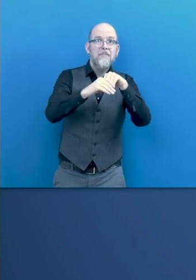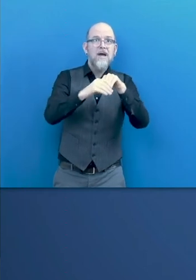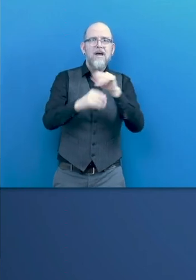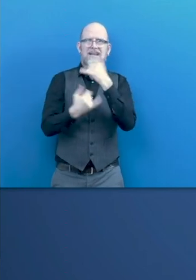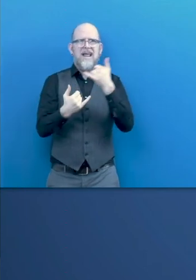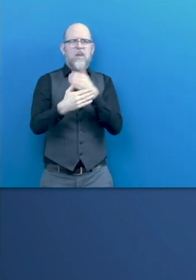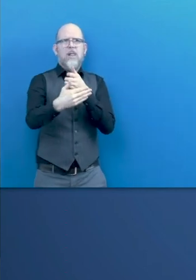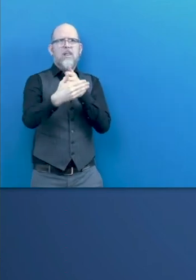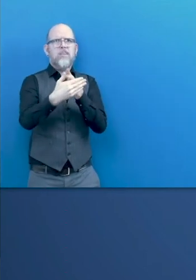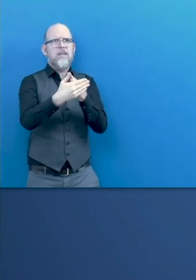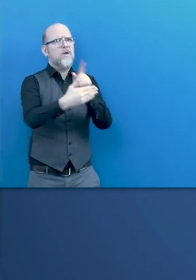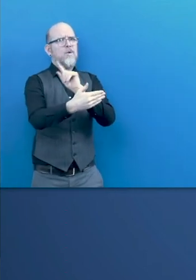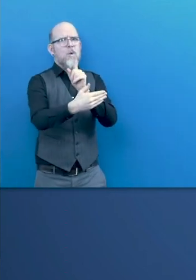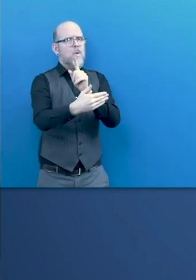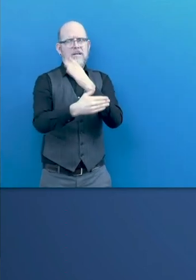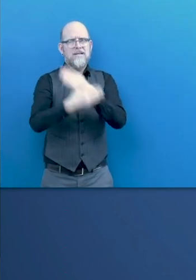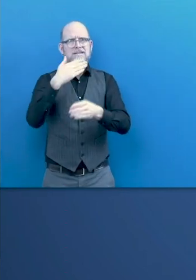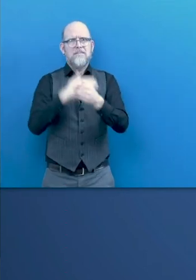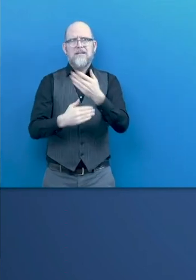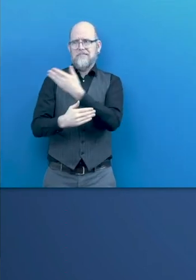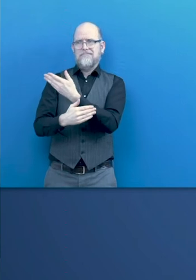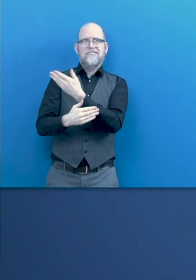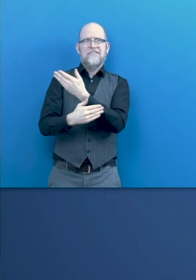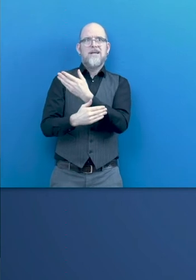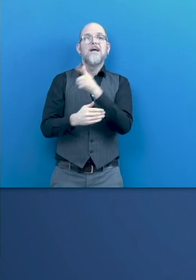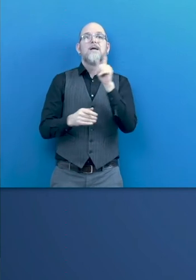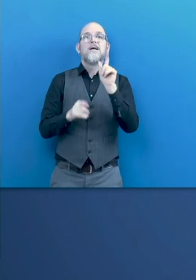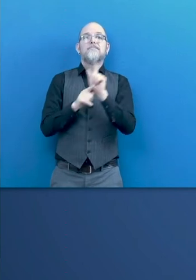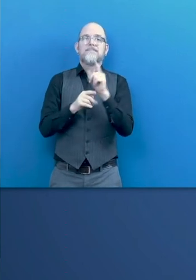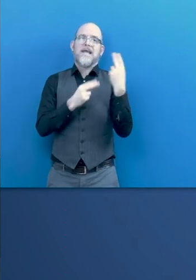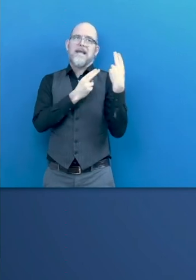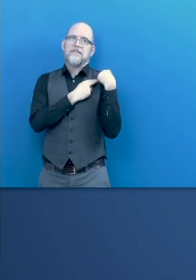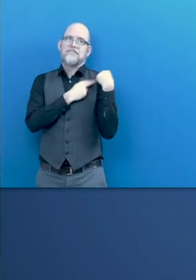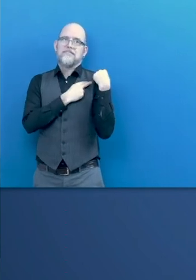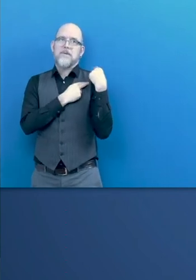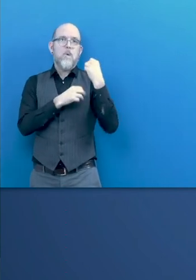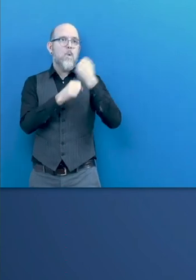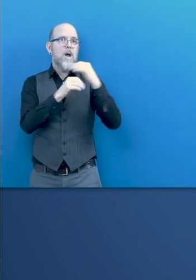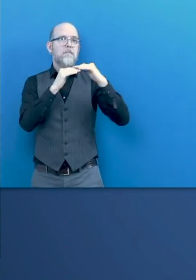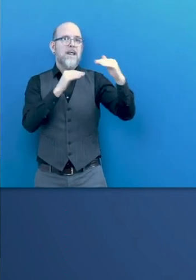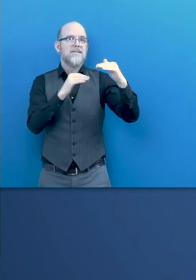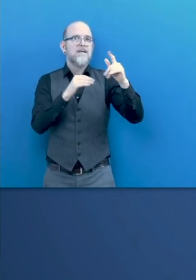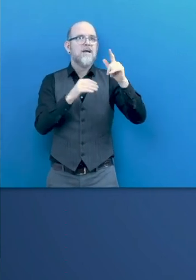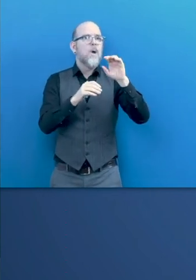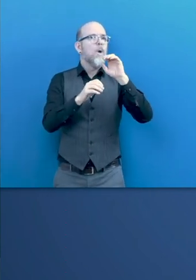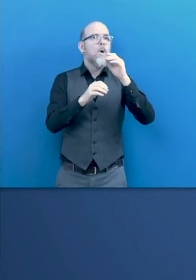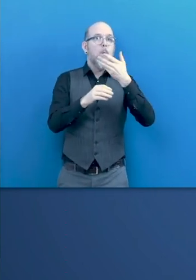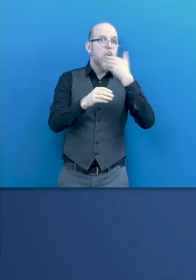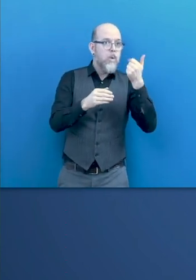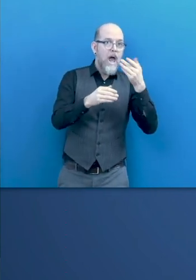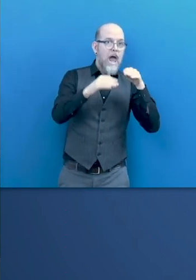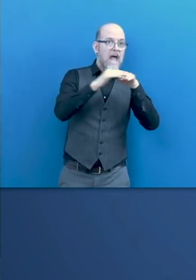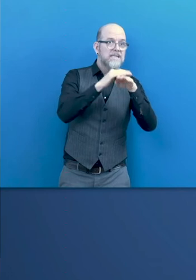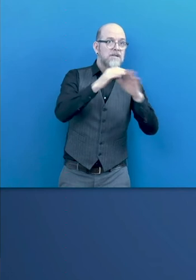performing the tasks required in a job position. So the final chapter draws basically a